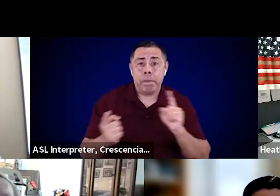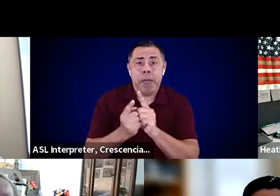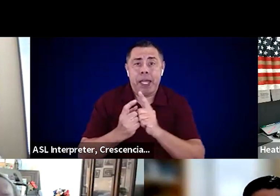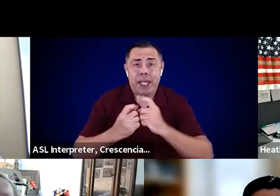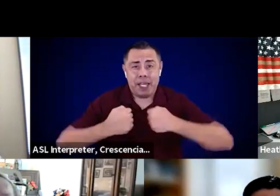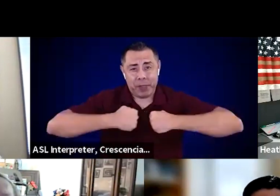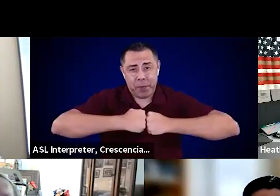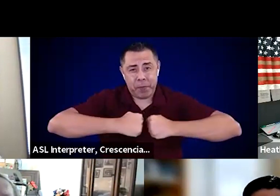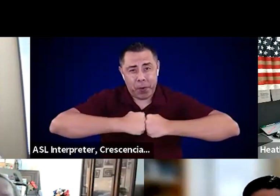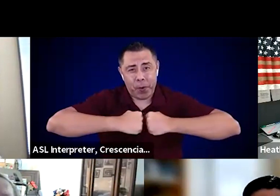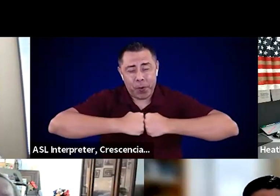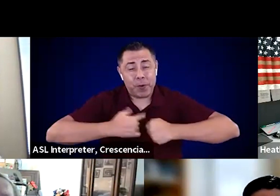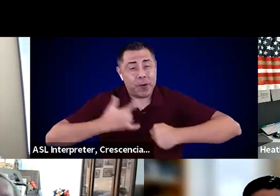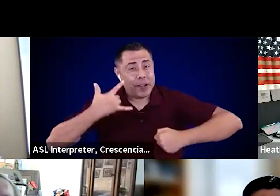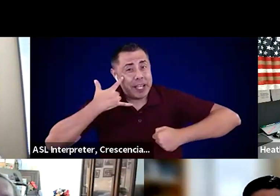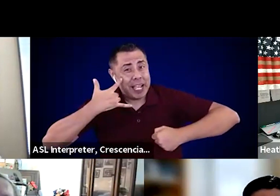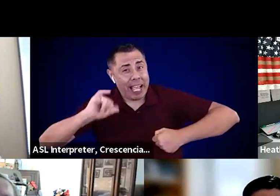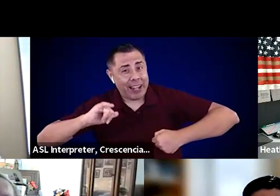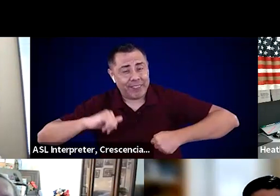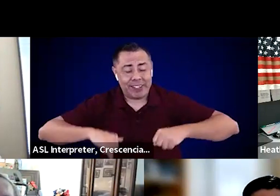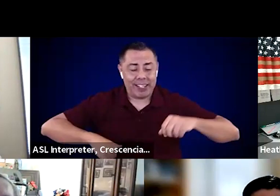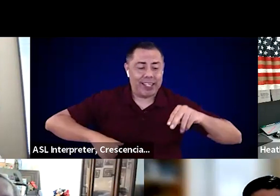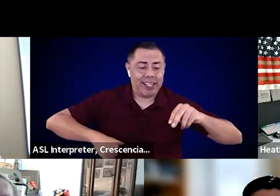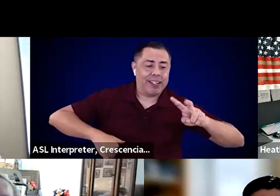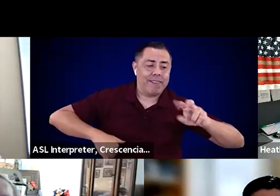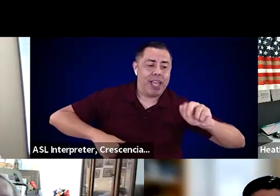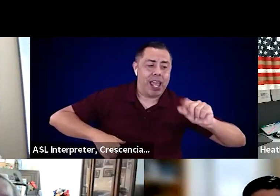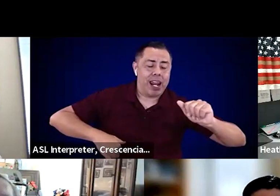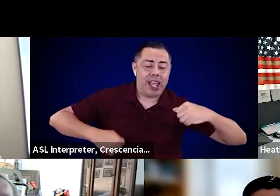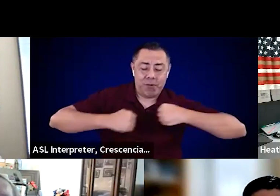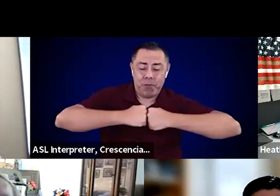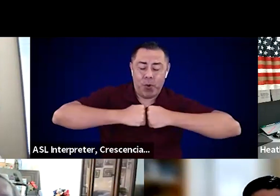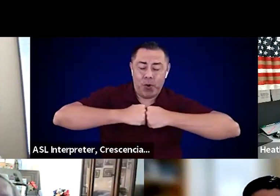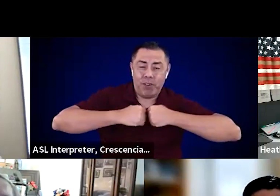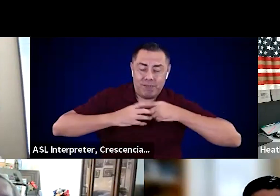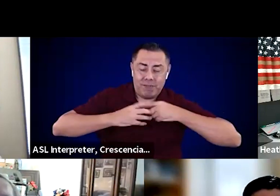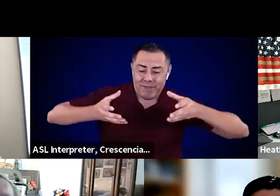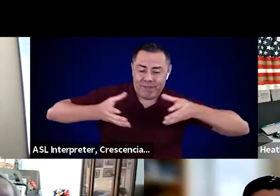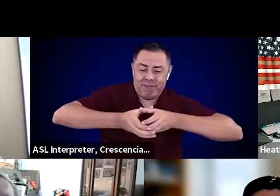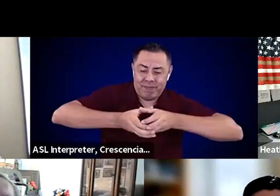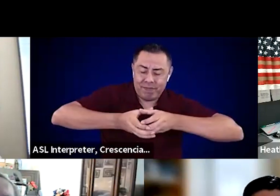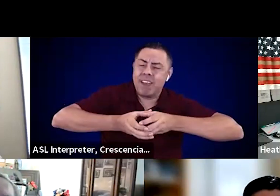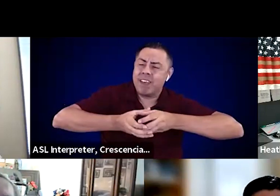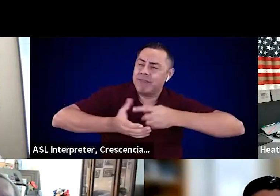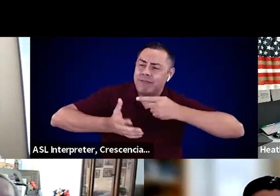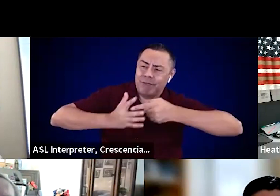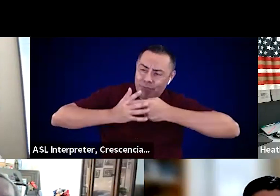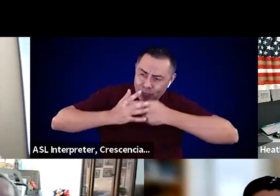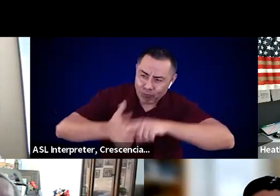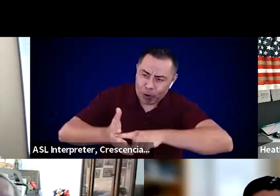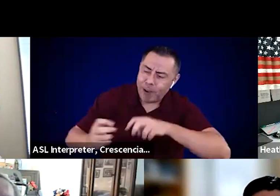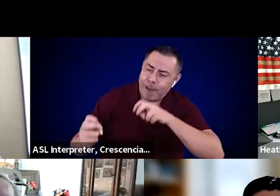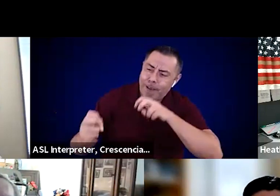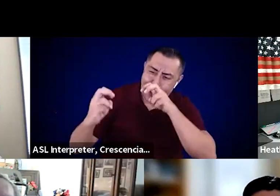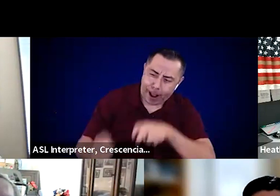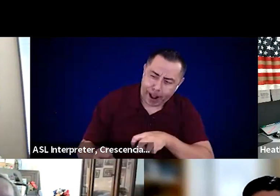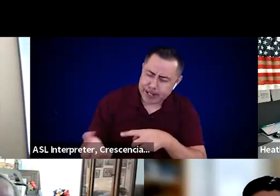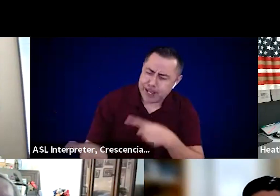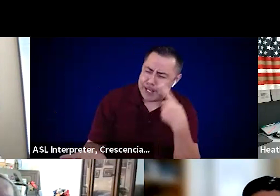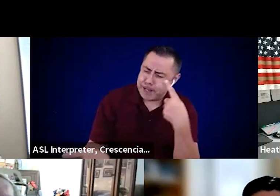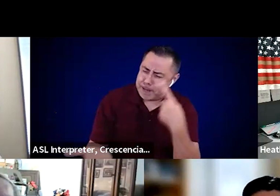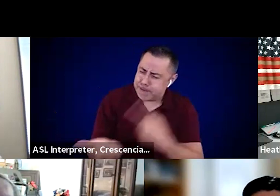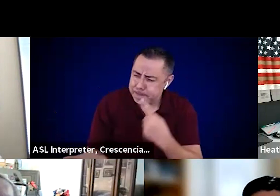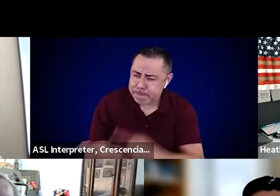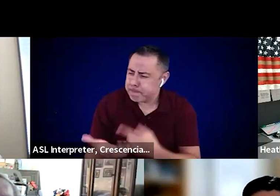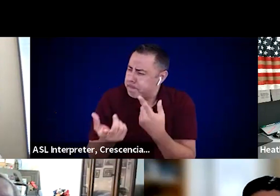and we really sat down and started to hash out those expectations, you know, and start building those communications for when this happens